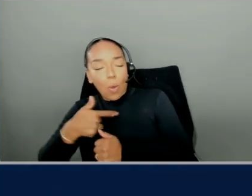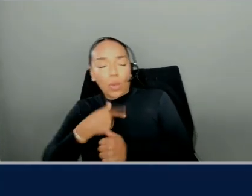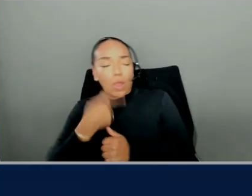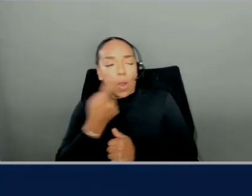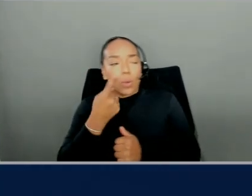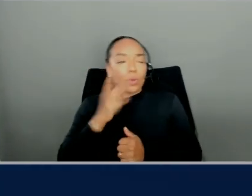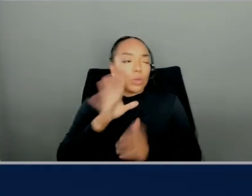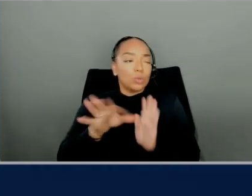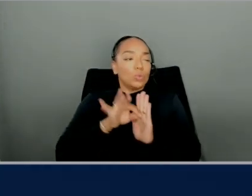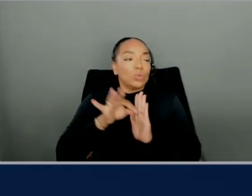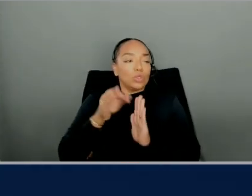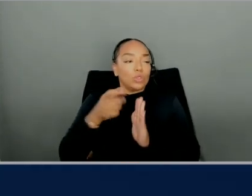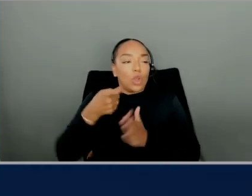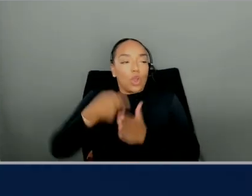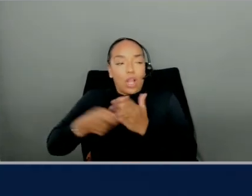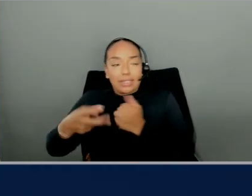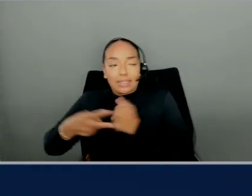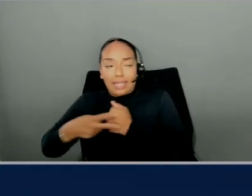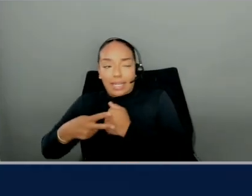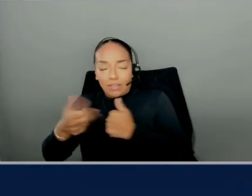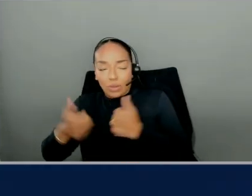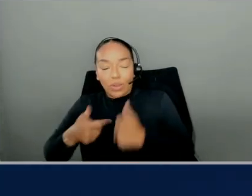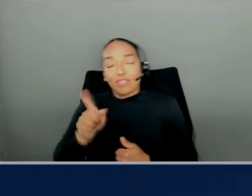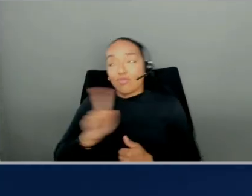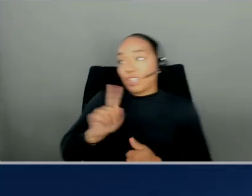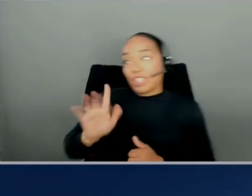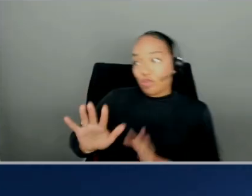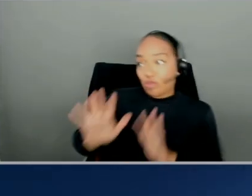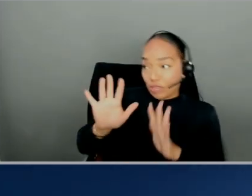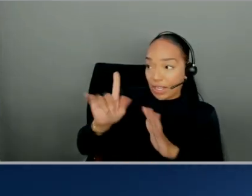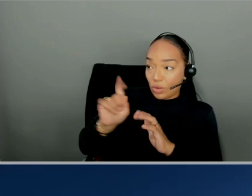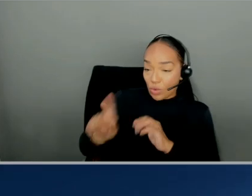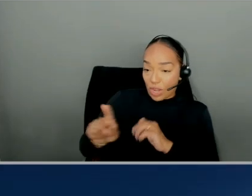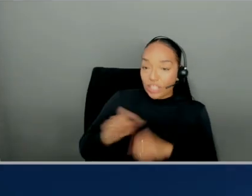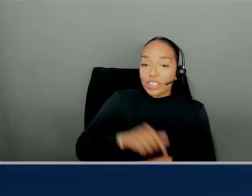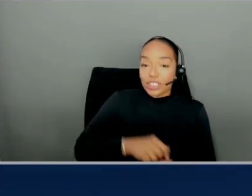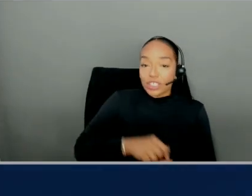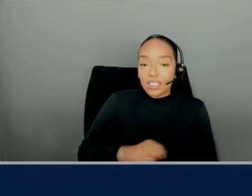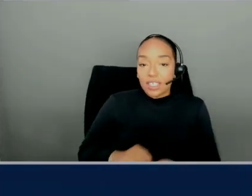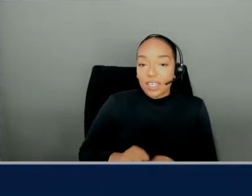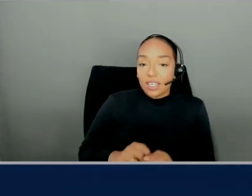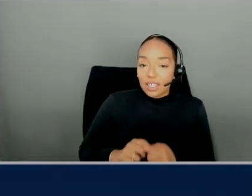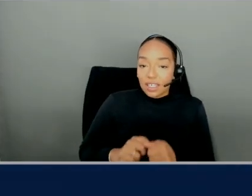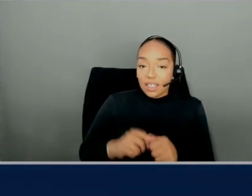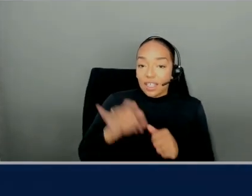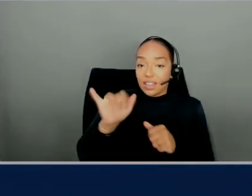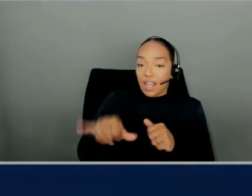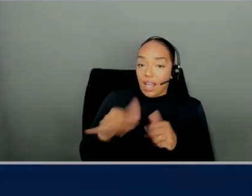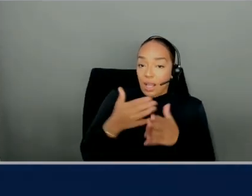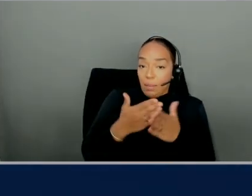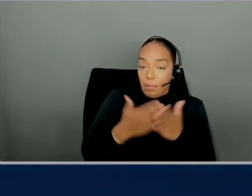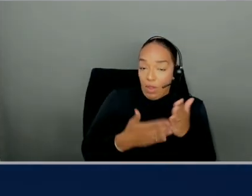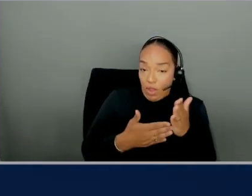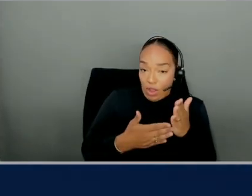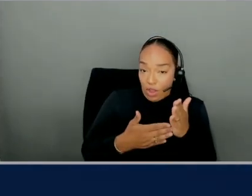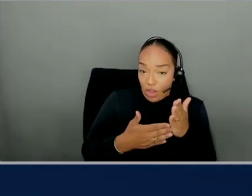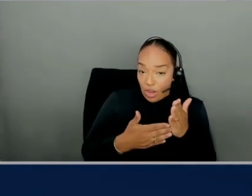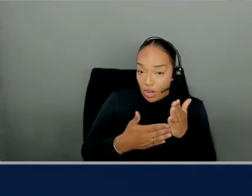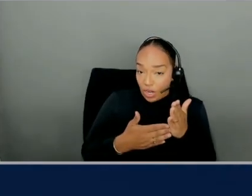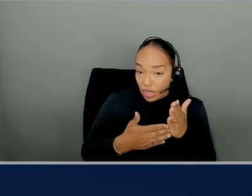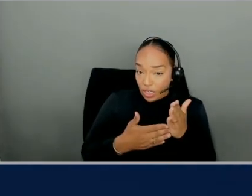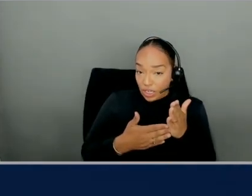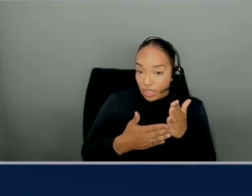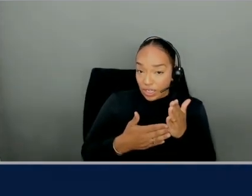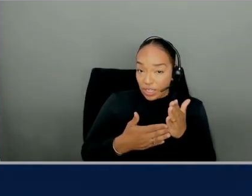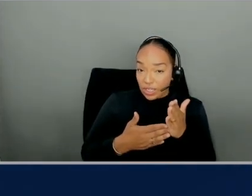great question. And a lot of computer science has gone into a PhD level, right? So the part which is, this is all about,